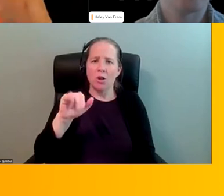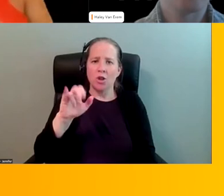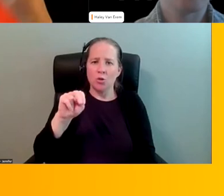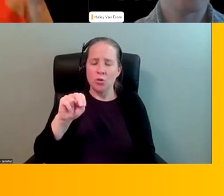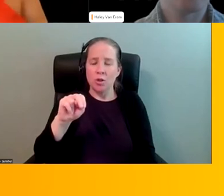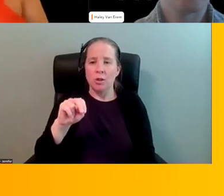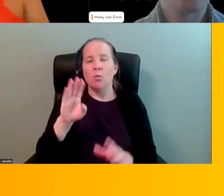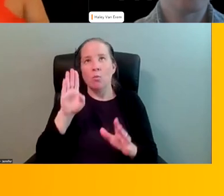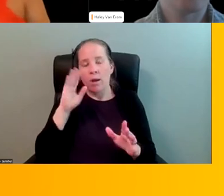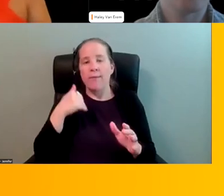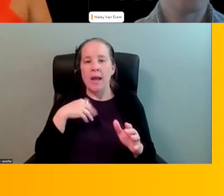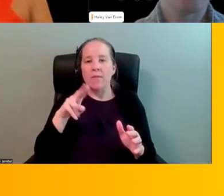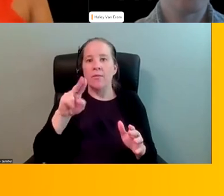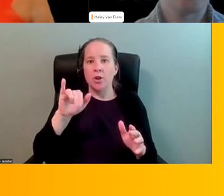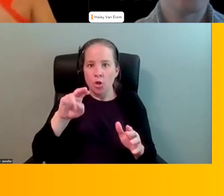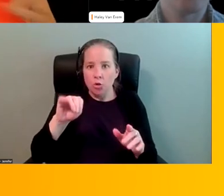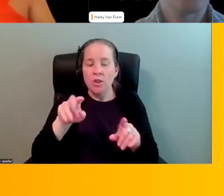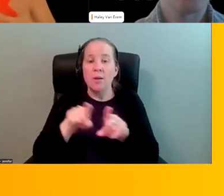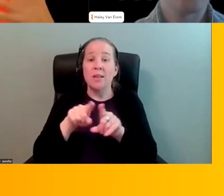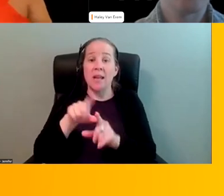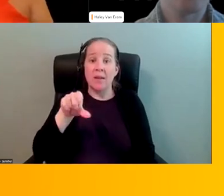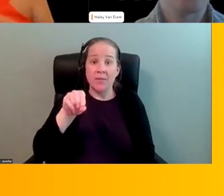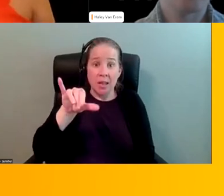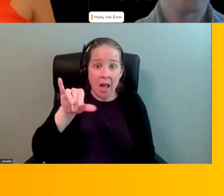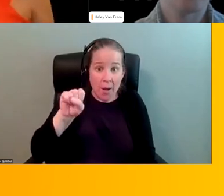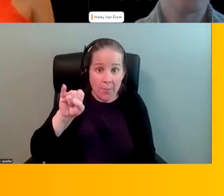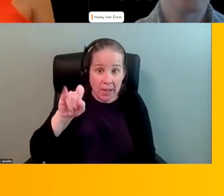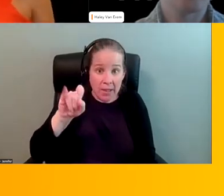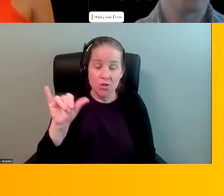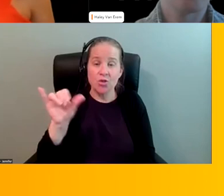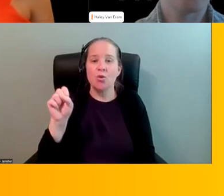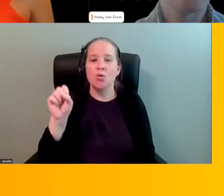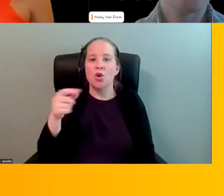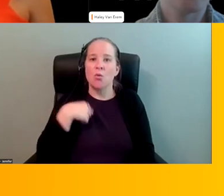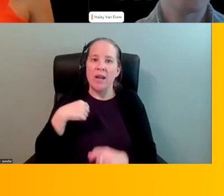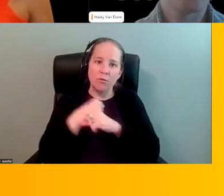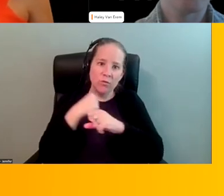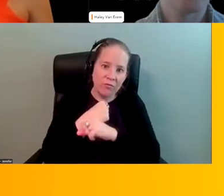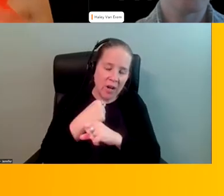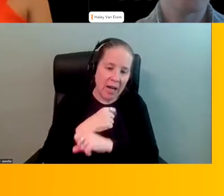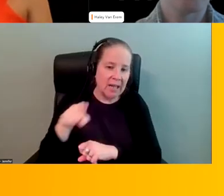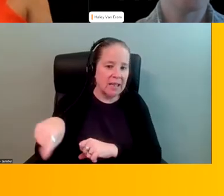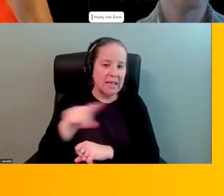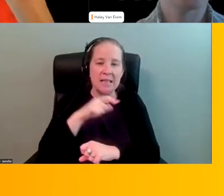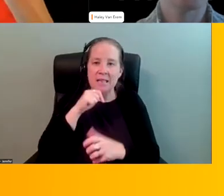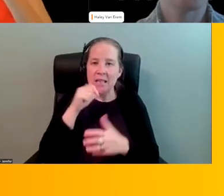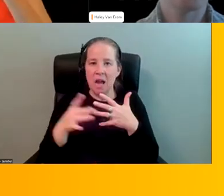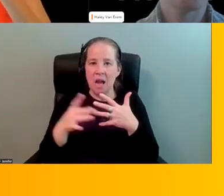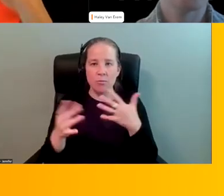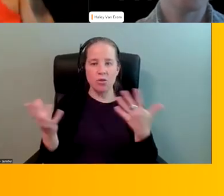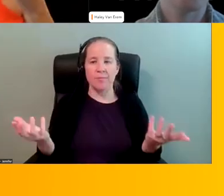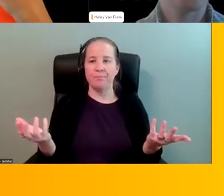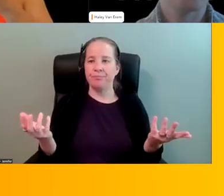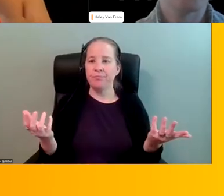well they have unions but then they also have lobbyists you know like so we have to fight that it's not an option and um